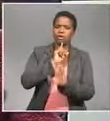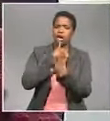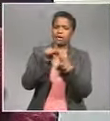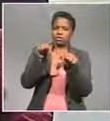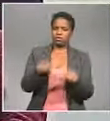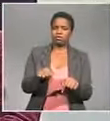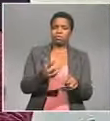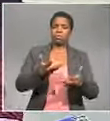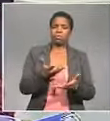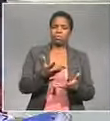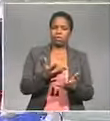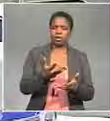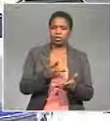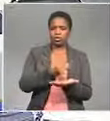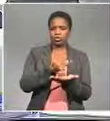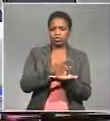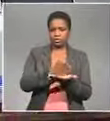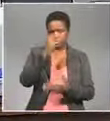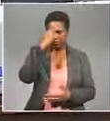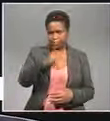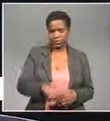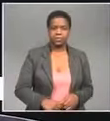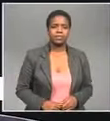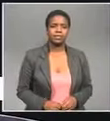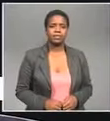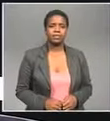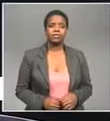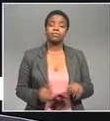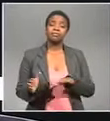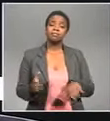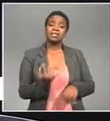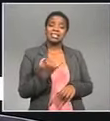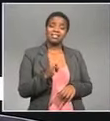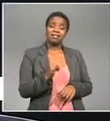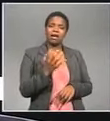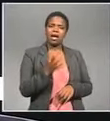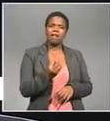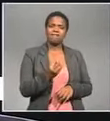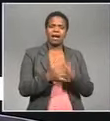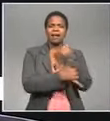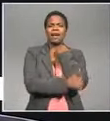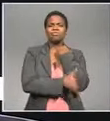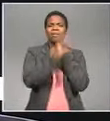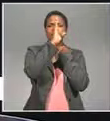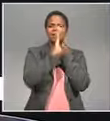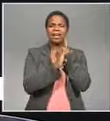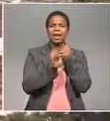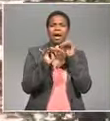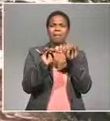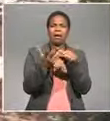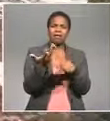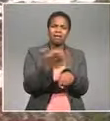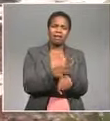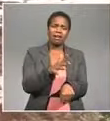Govan Whittle's Centurion Still ahead on E! News The death toll from the Brazil Dam tragedy